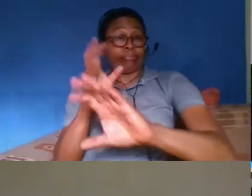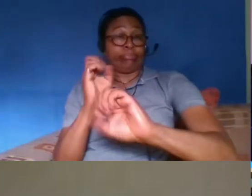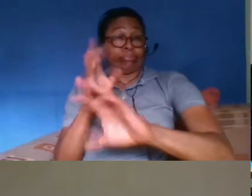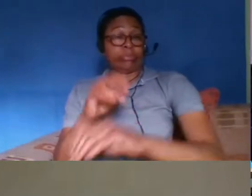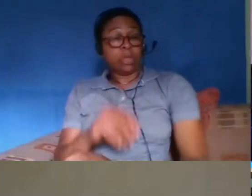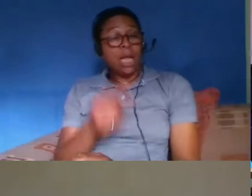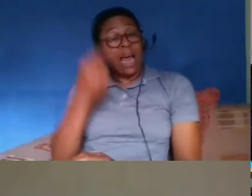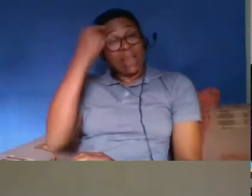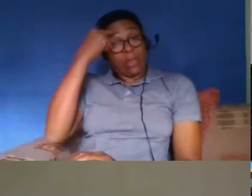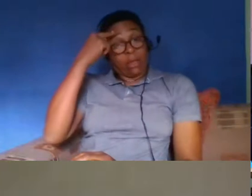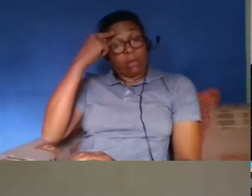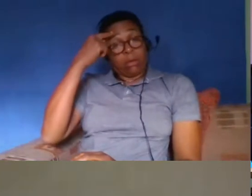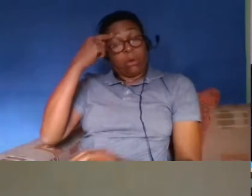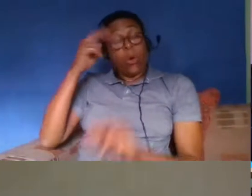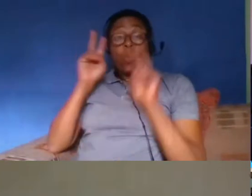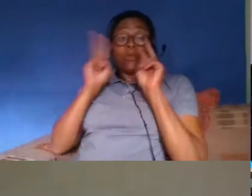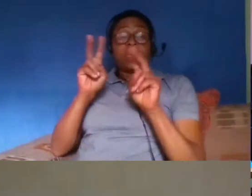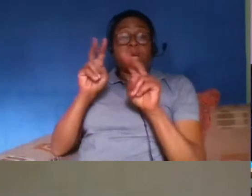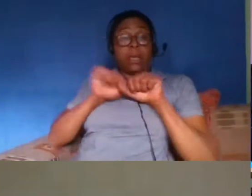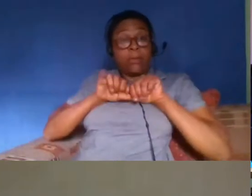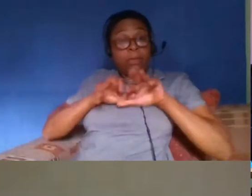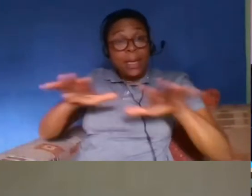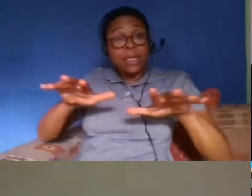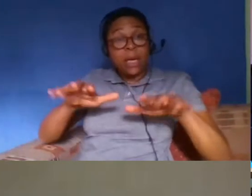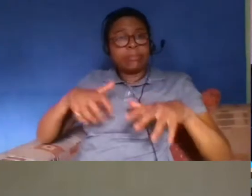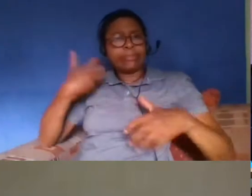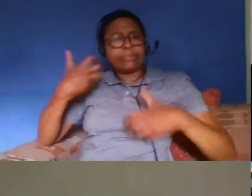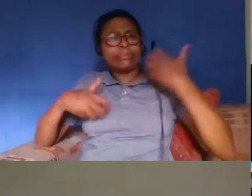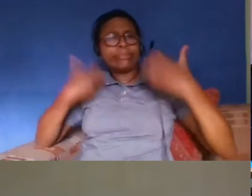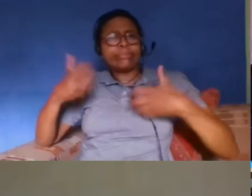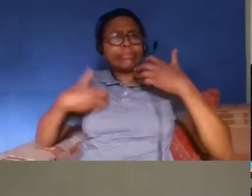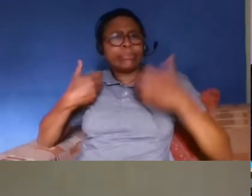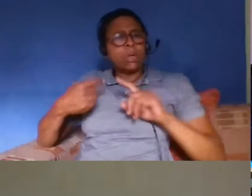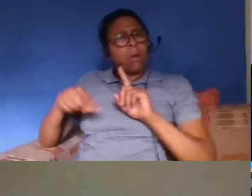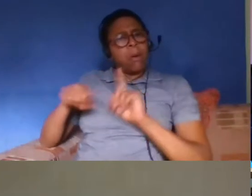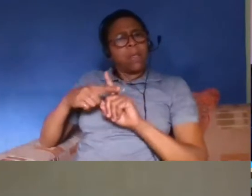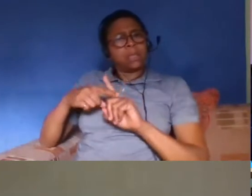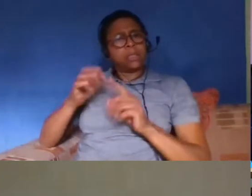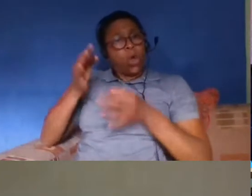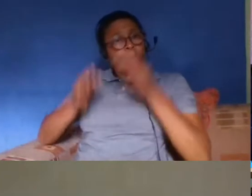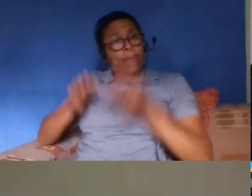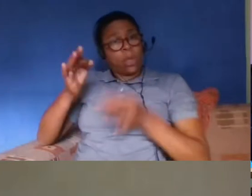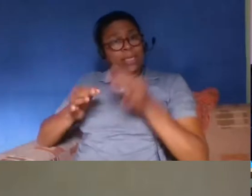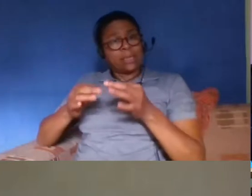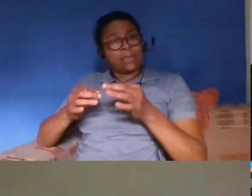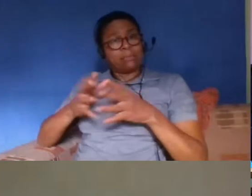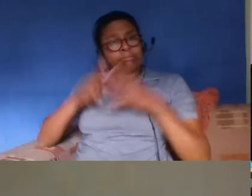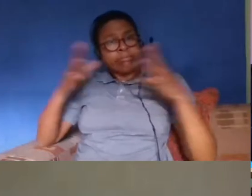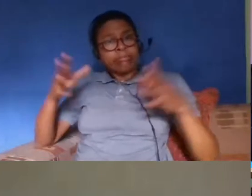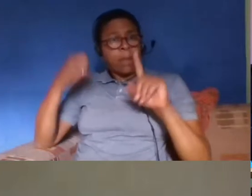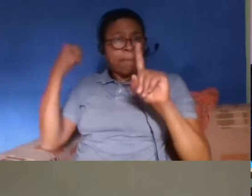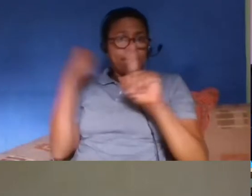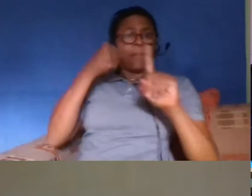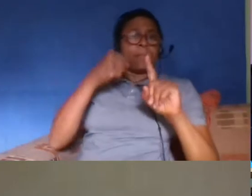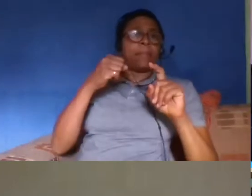we've seen in the media to some extent and within uh politics around disproportionate impact of coronavirus on bame communities